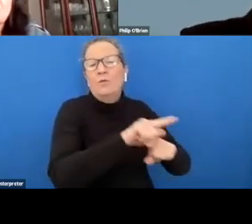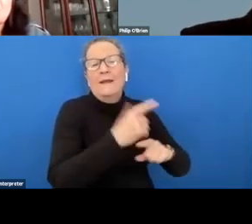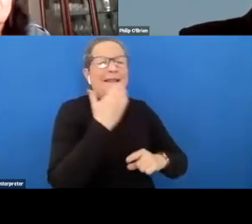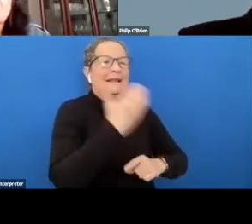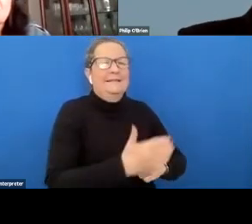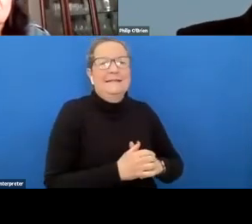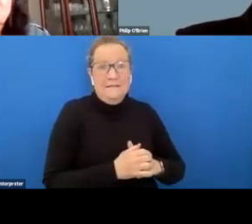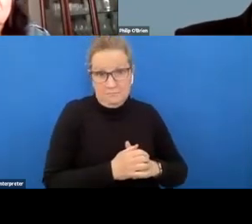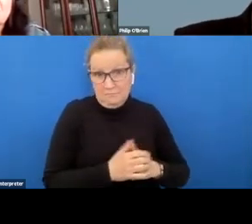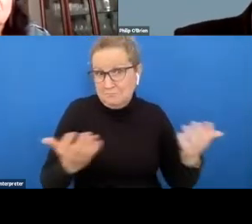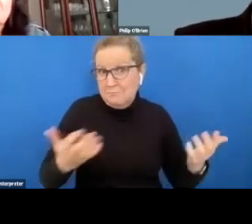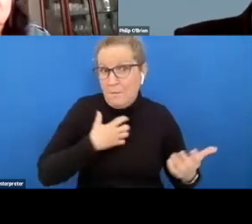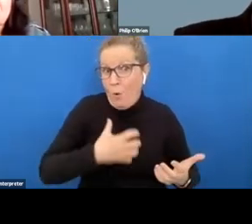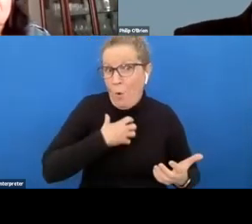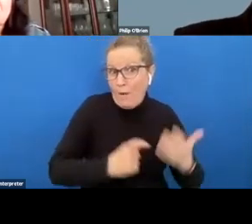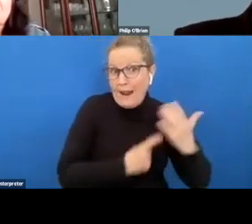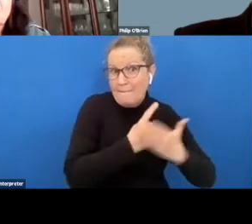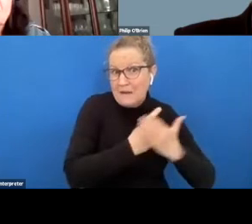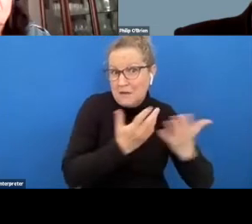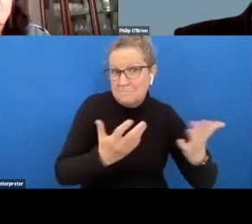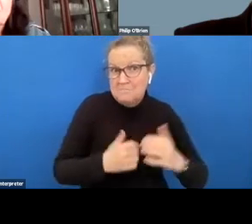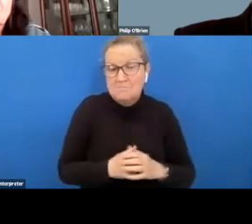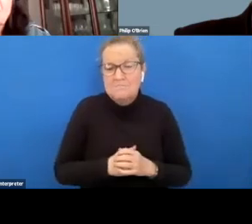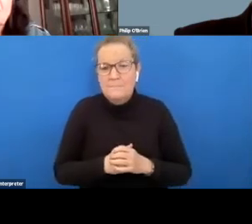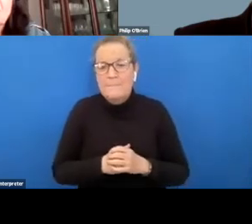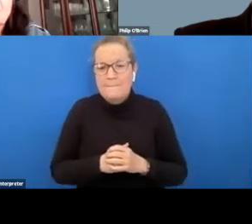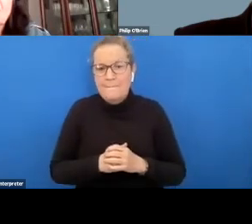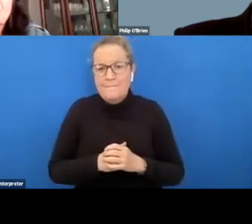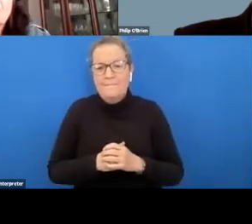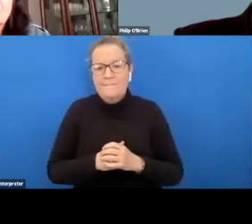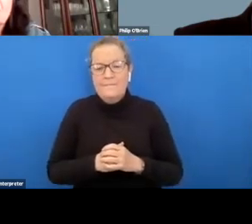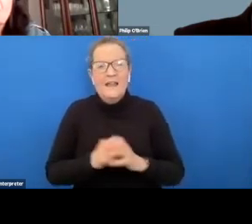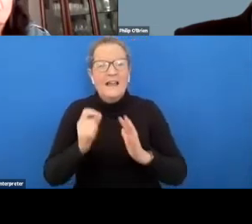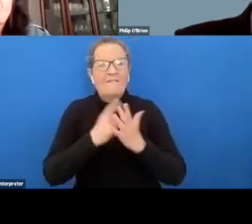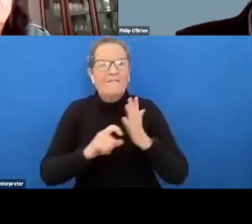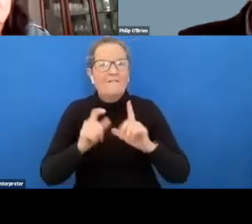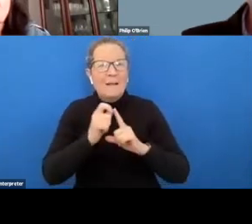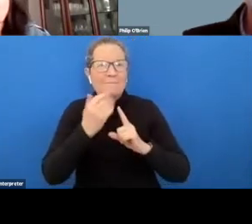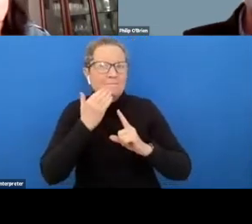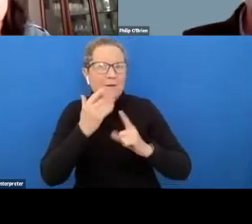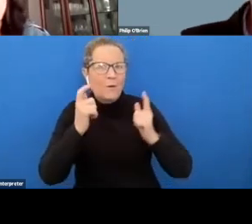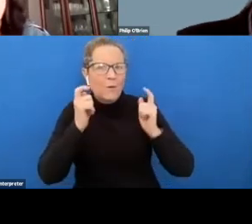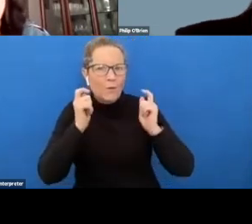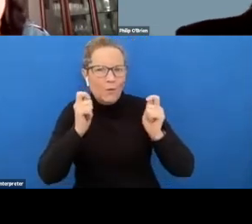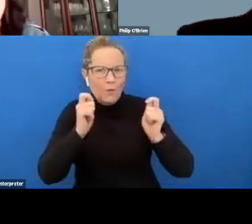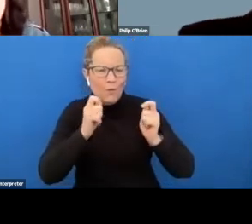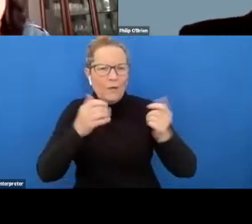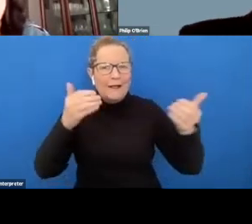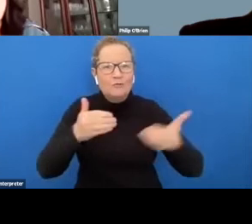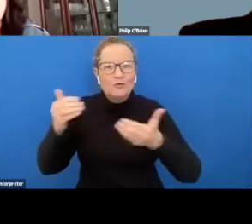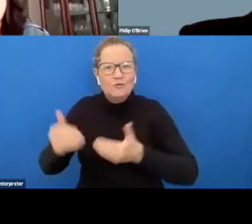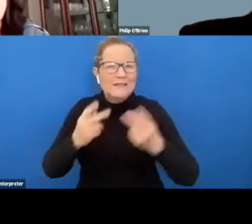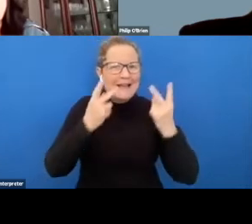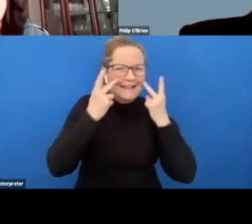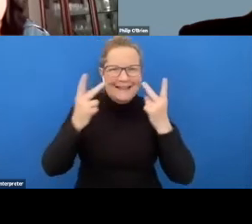yeah wonderful thank you um we'll be moving on to another um area fairly soon we'll be introducing a couple of other guests but